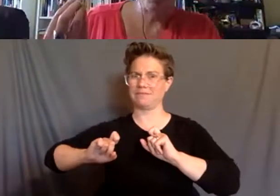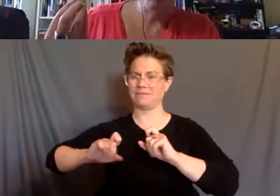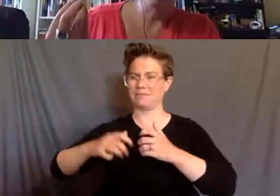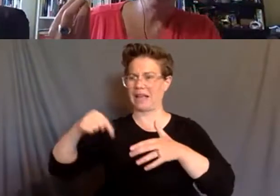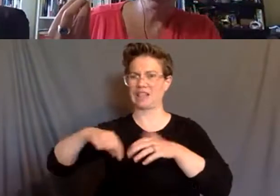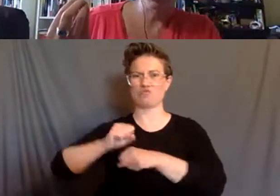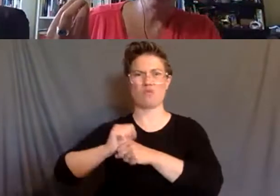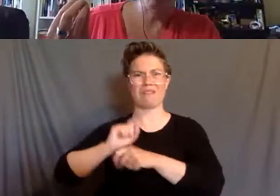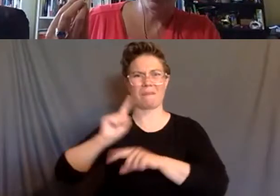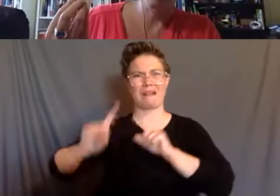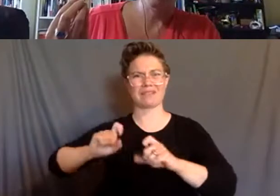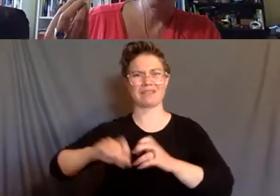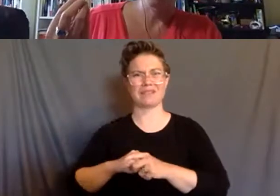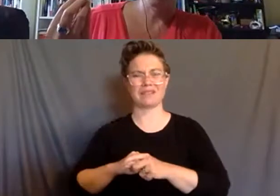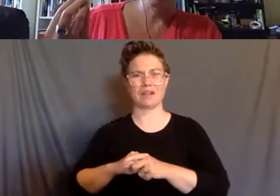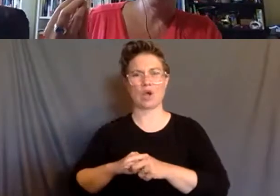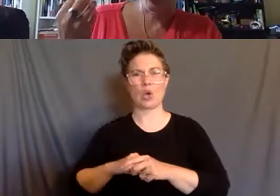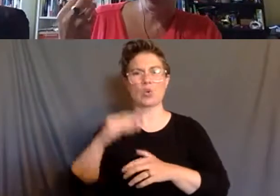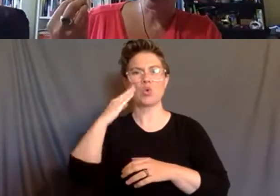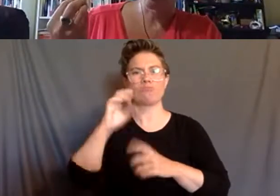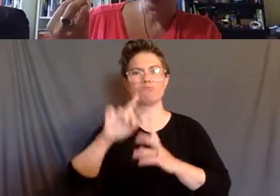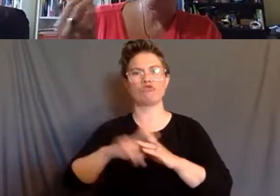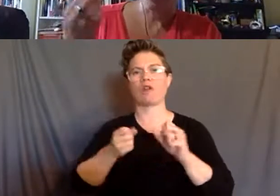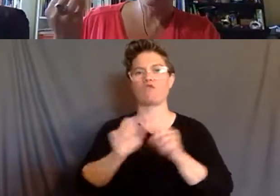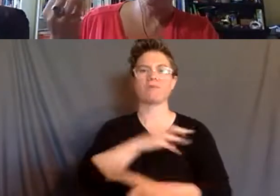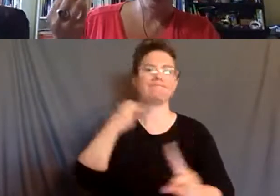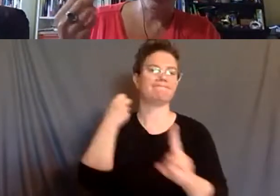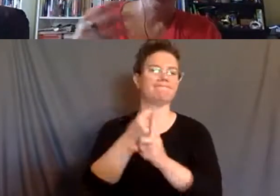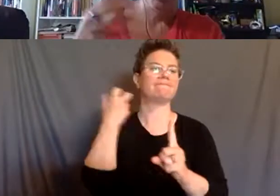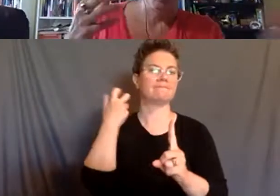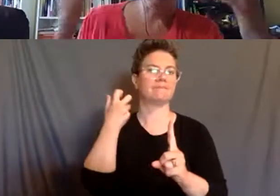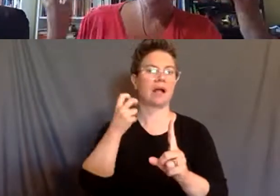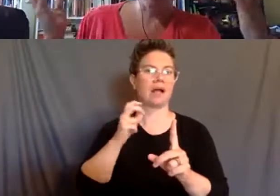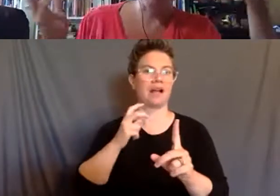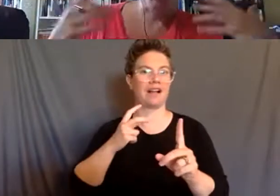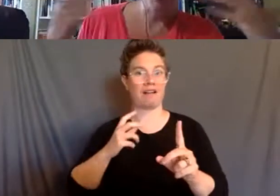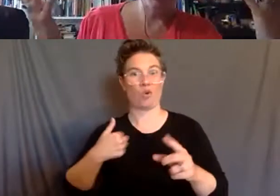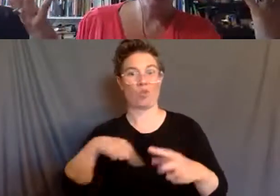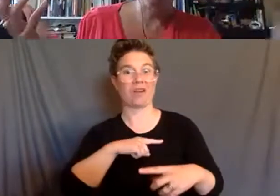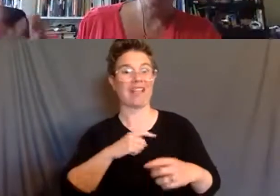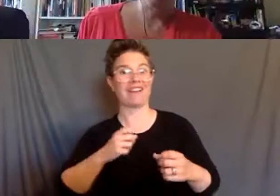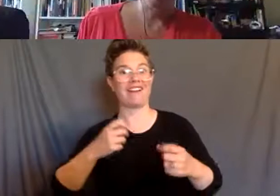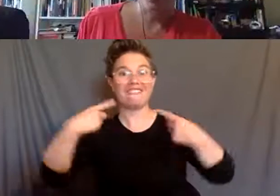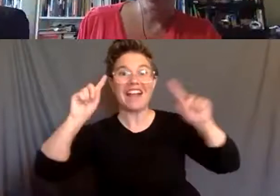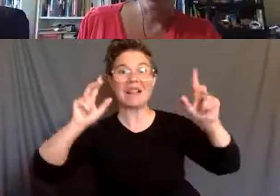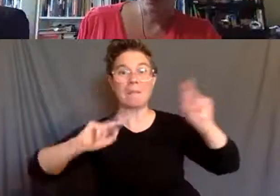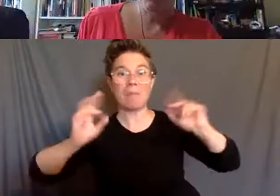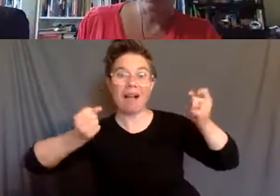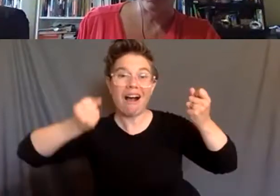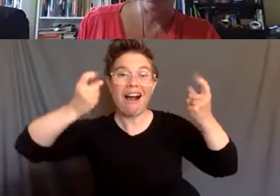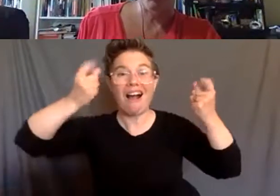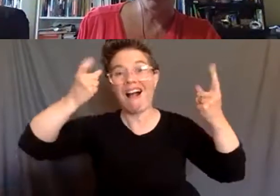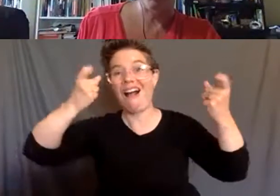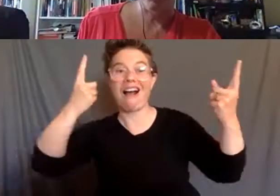there was a moment at the beginning of the epidemic, where a lot of us were like, finally, everybody will wake up and realize how